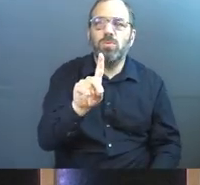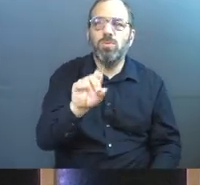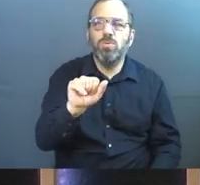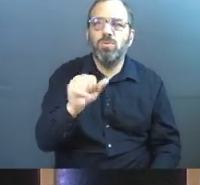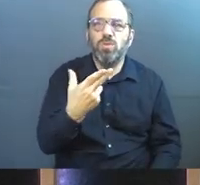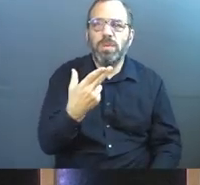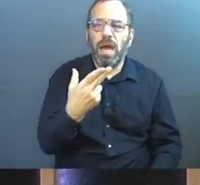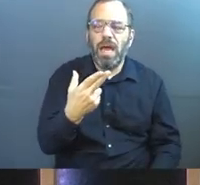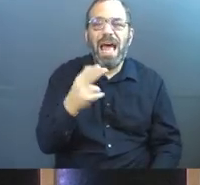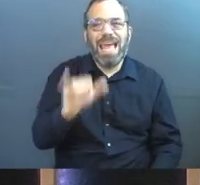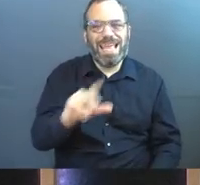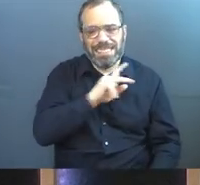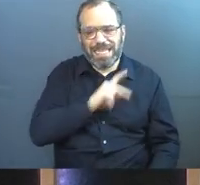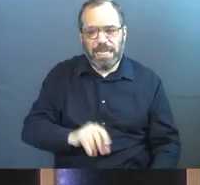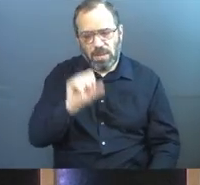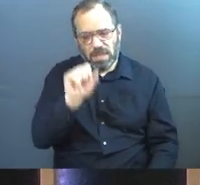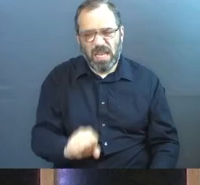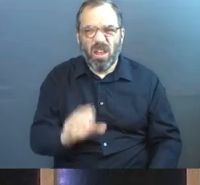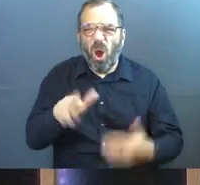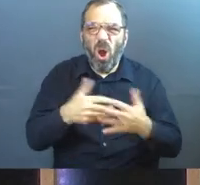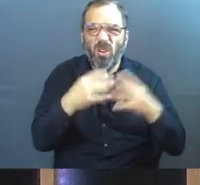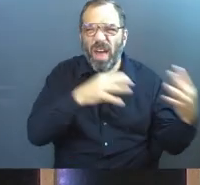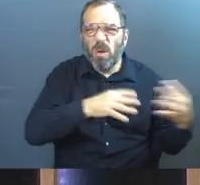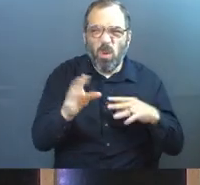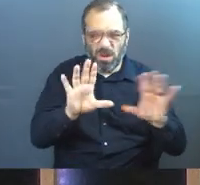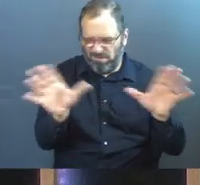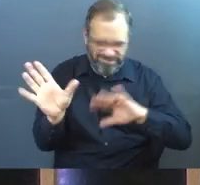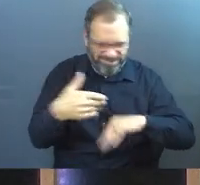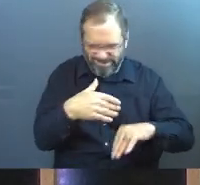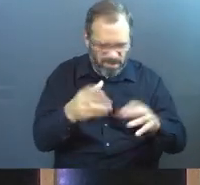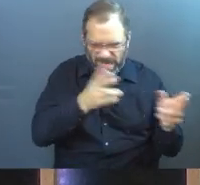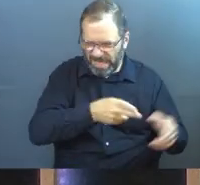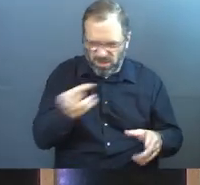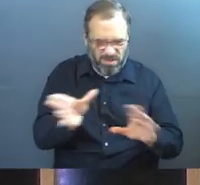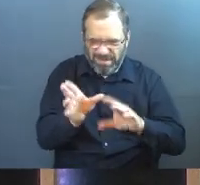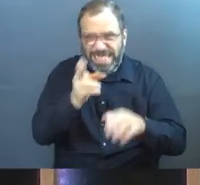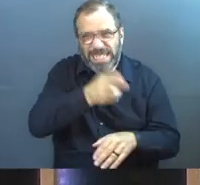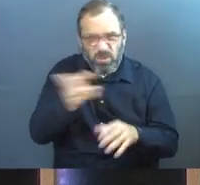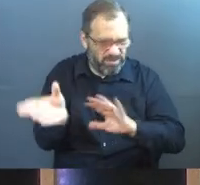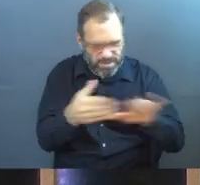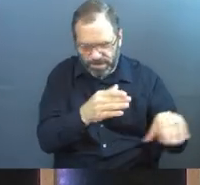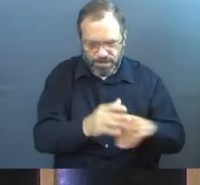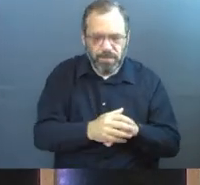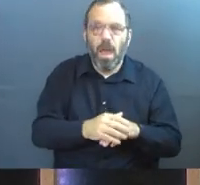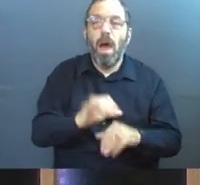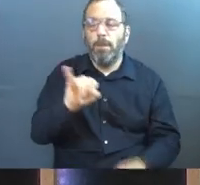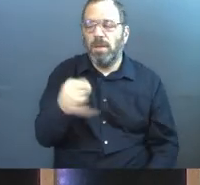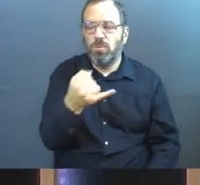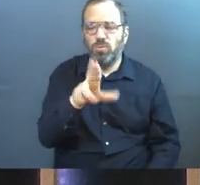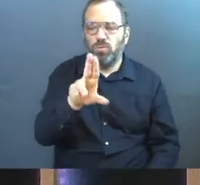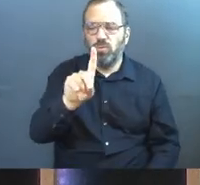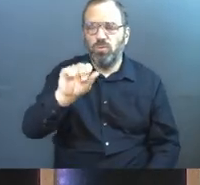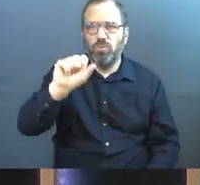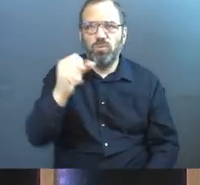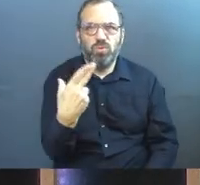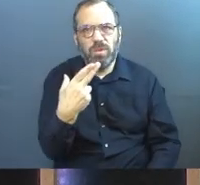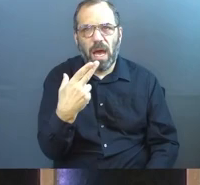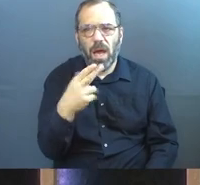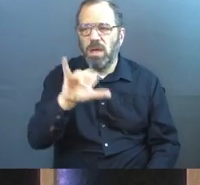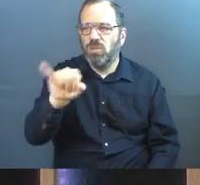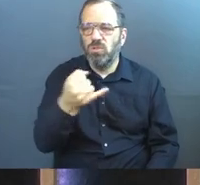kingdom of Israel after a civil war, all that historical stuff I'm not going to get into today. But Judah was